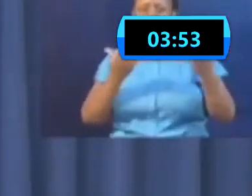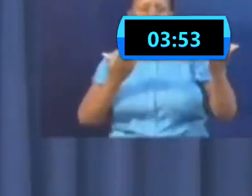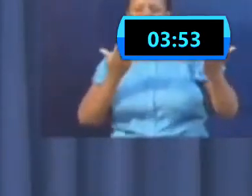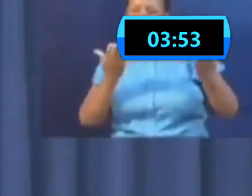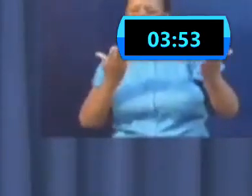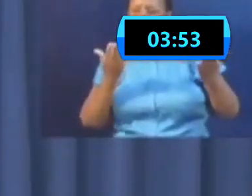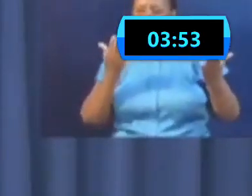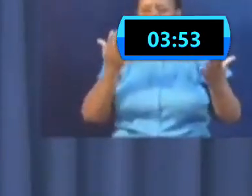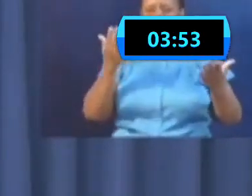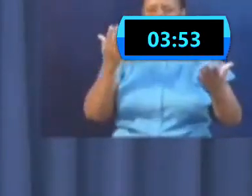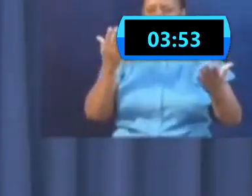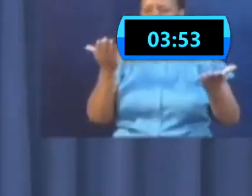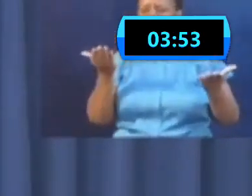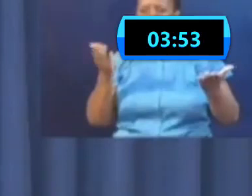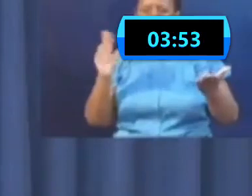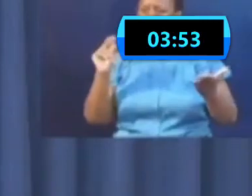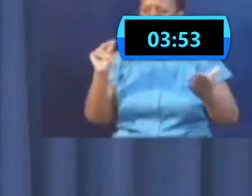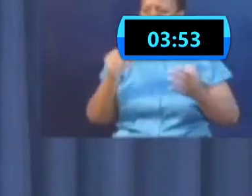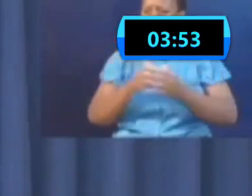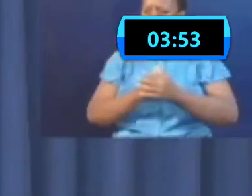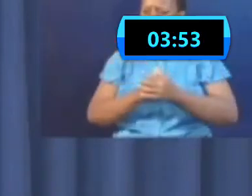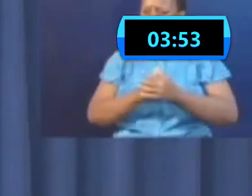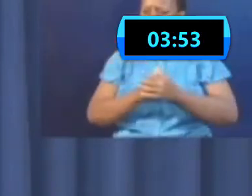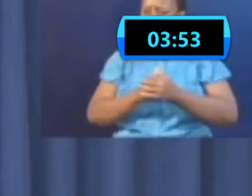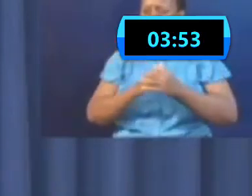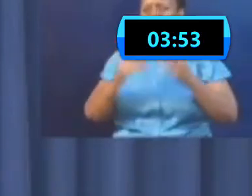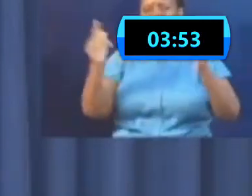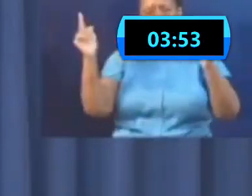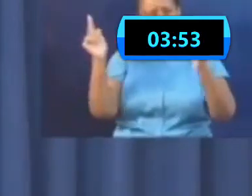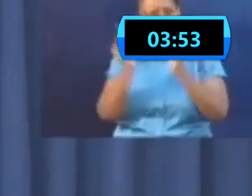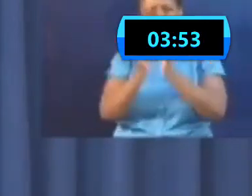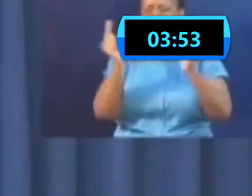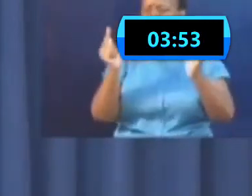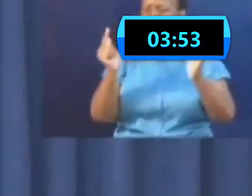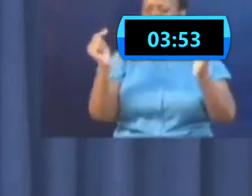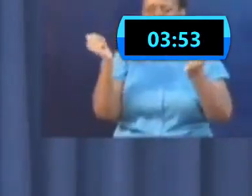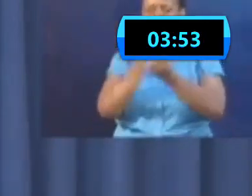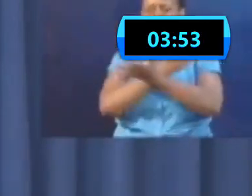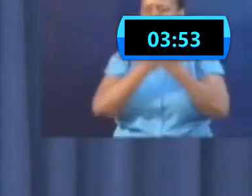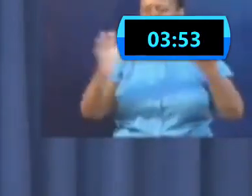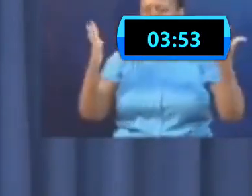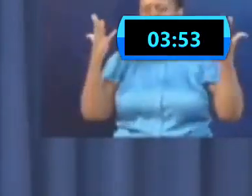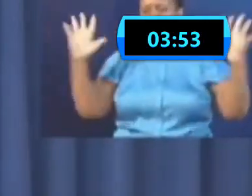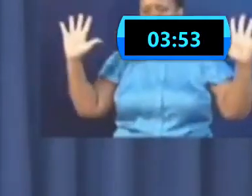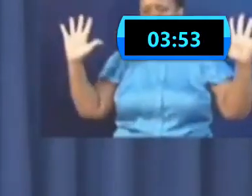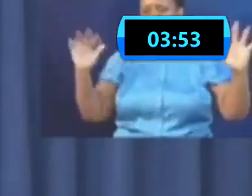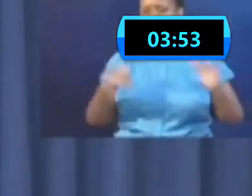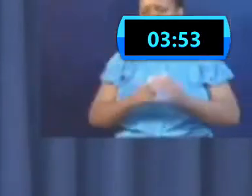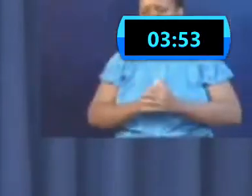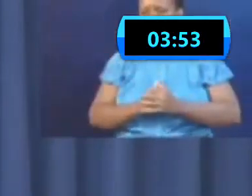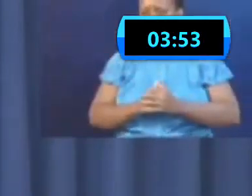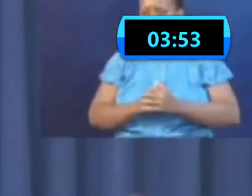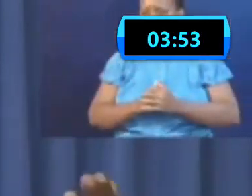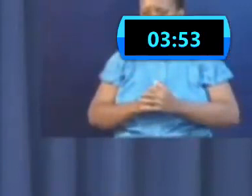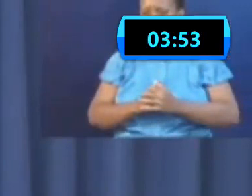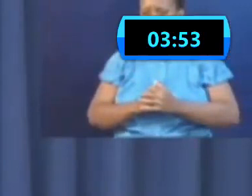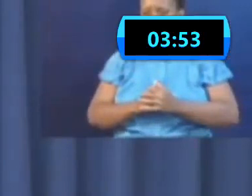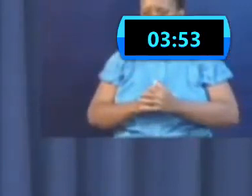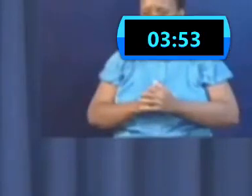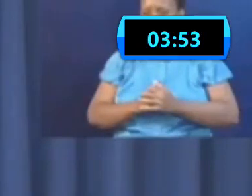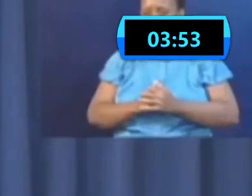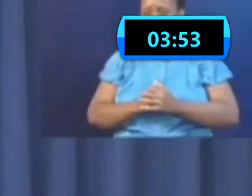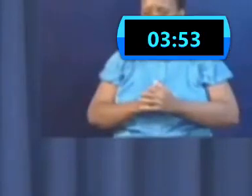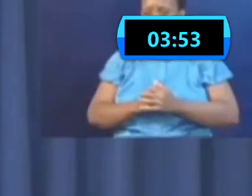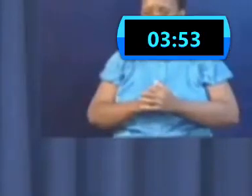only do that if we do it completely. Because if some people do it and others don't do it, then you